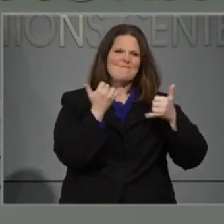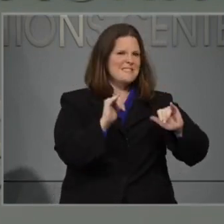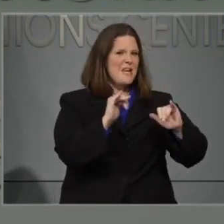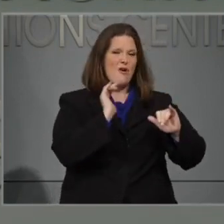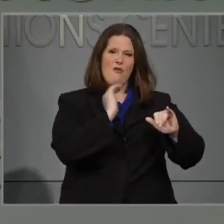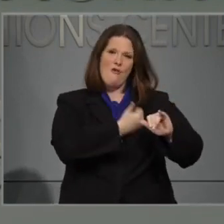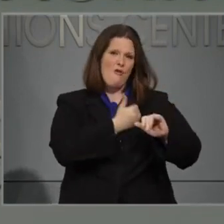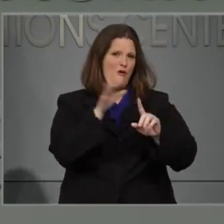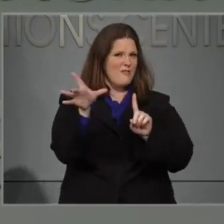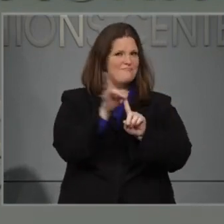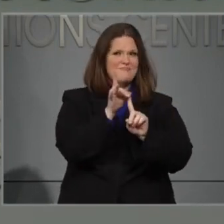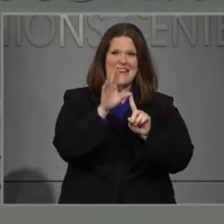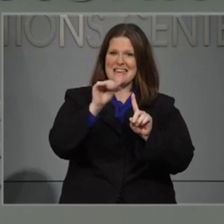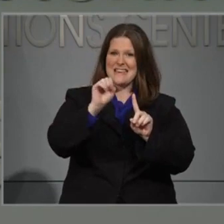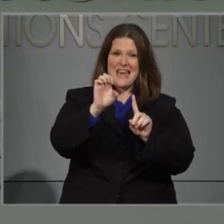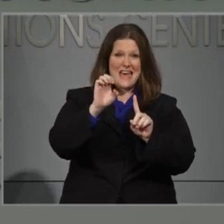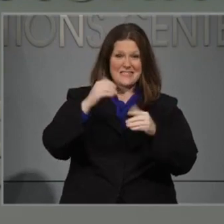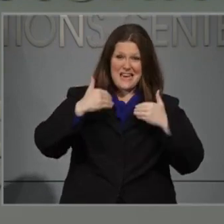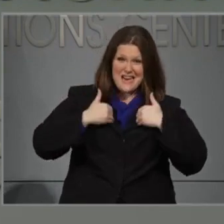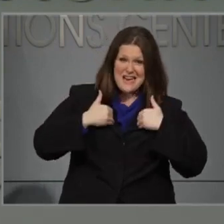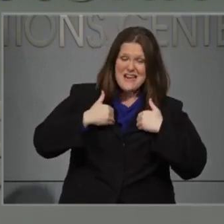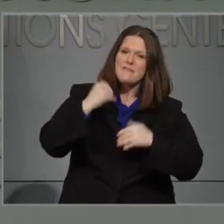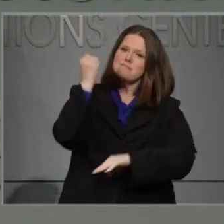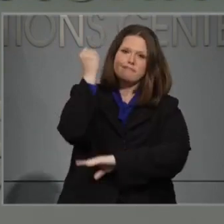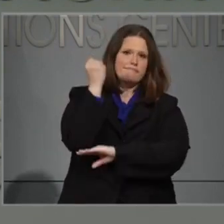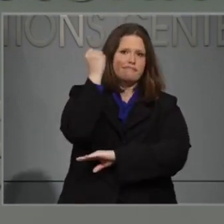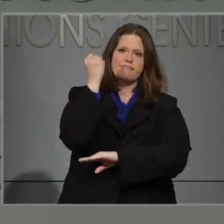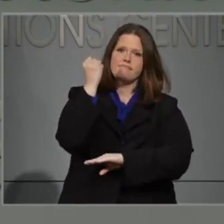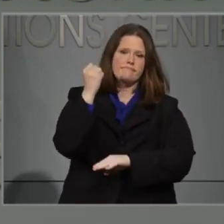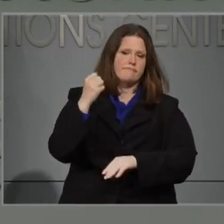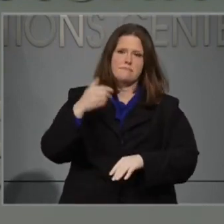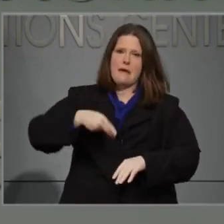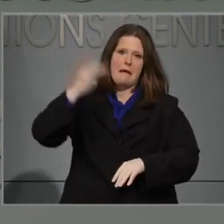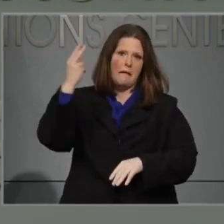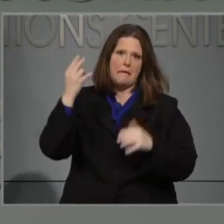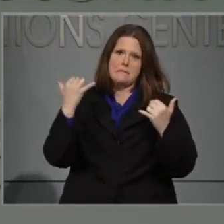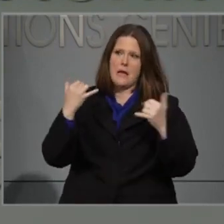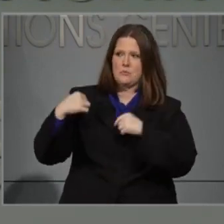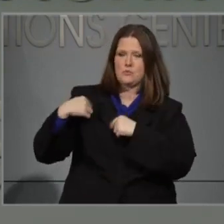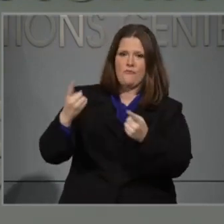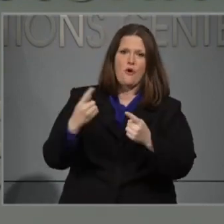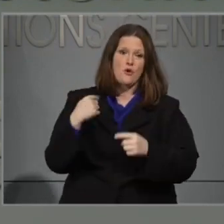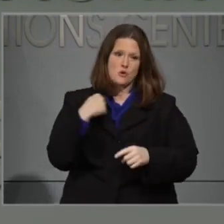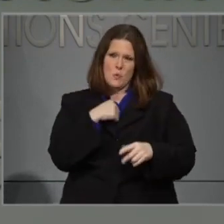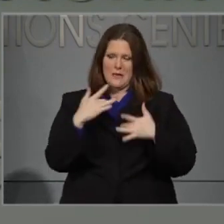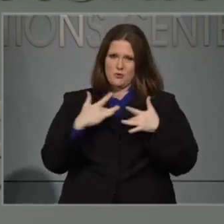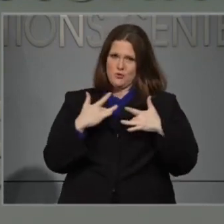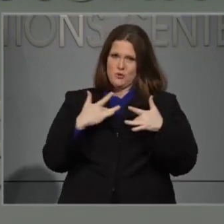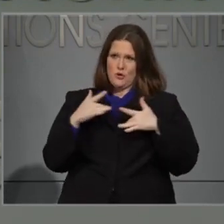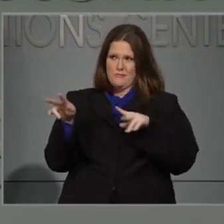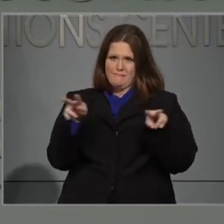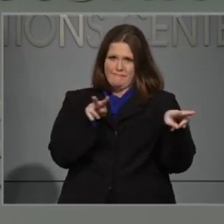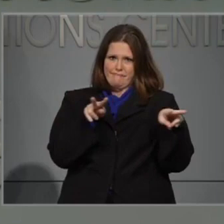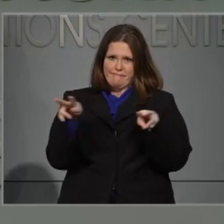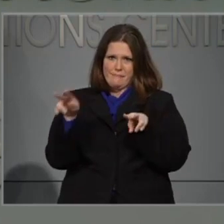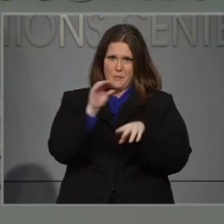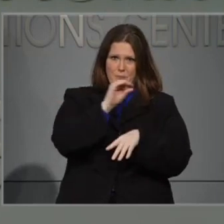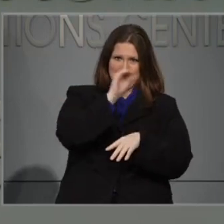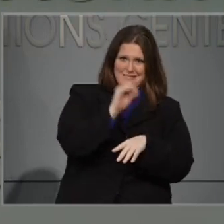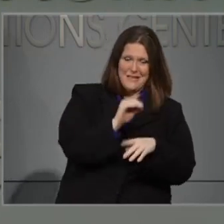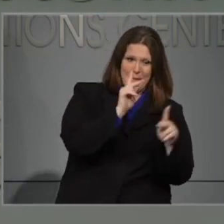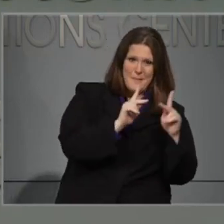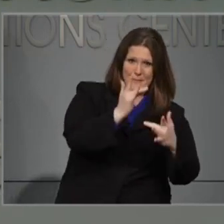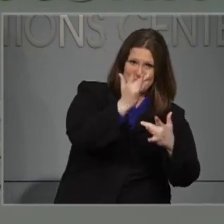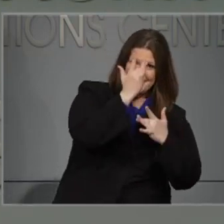counts, and we continue to be concerned with our percentage of positive tests and our hospitalizations. We're watching